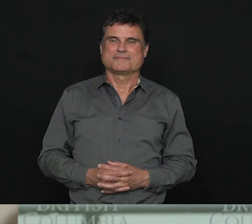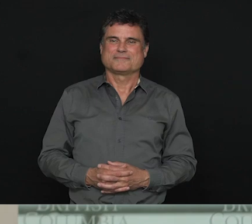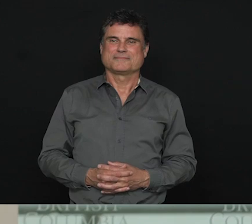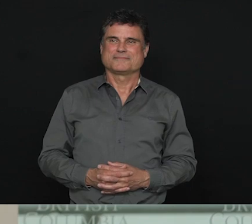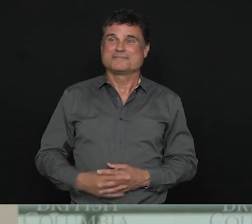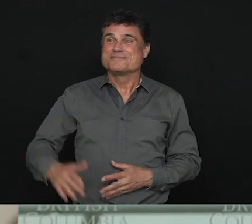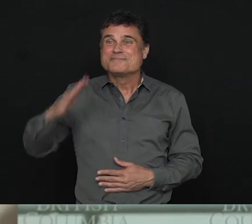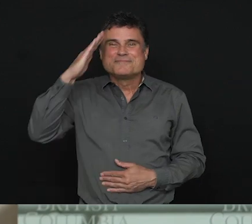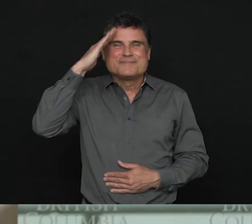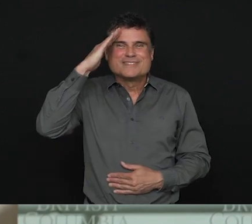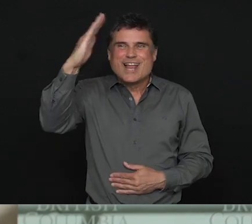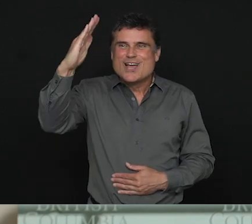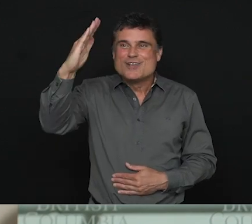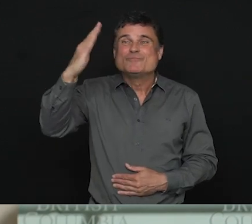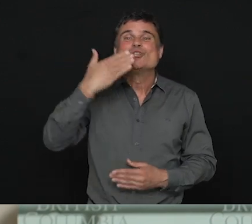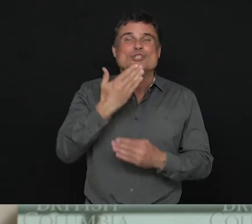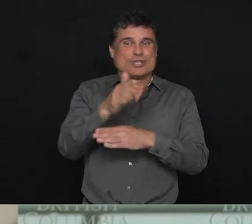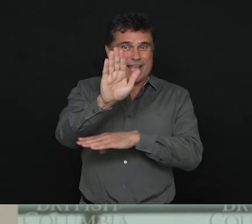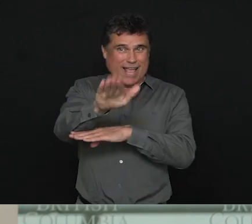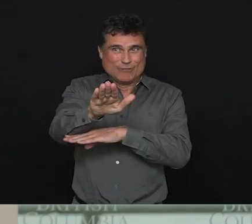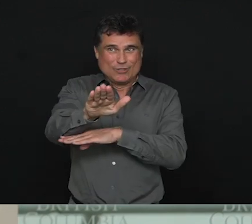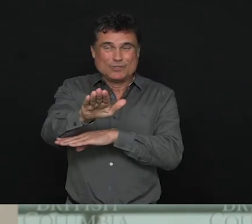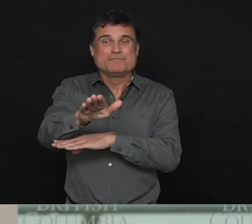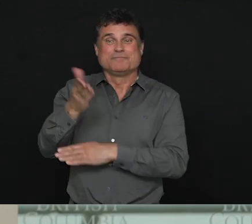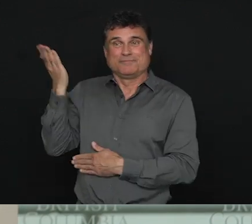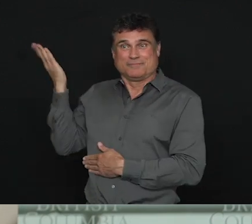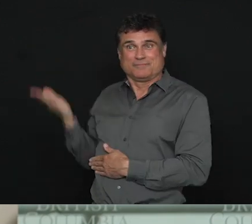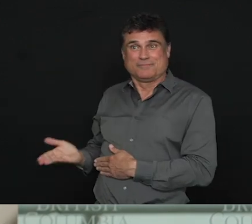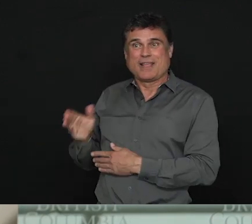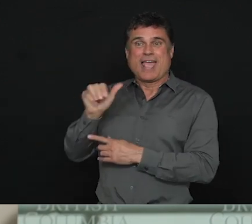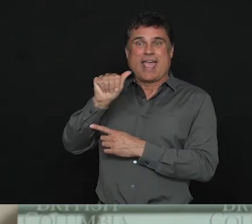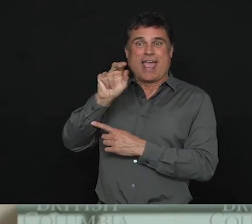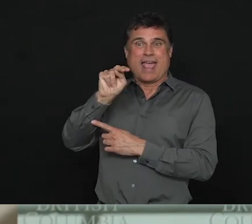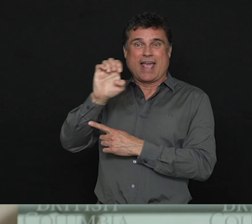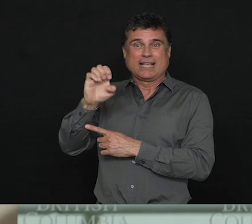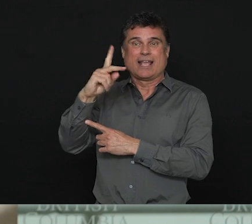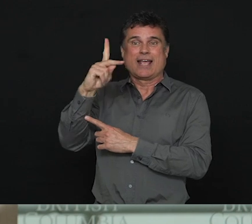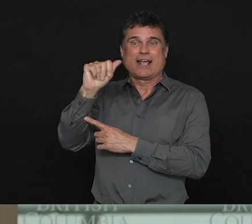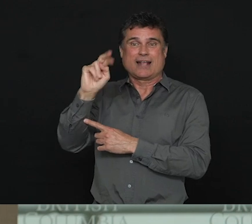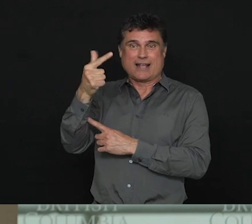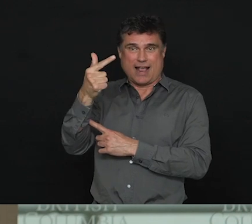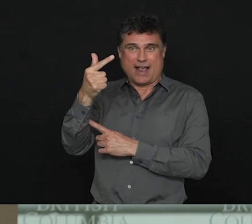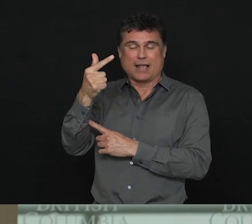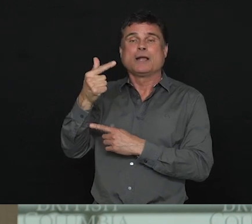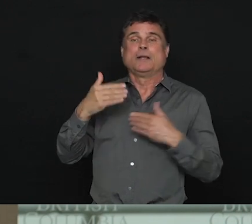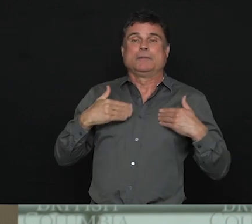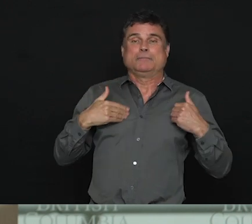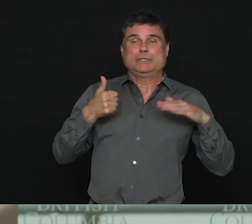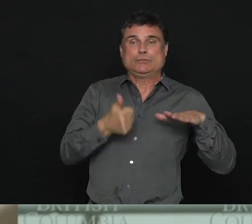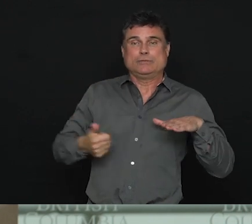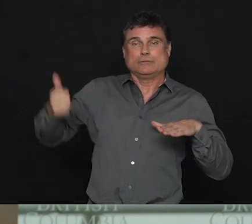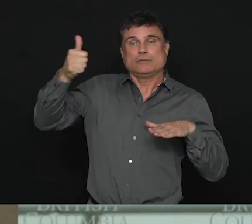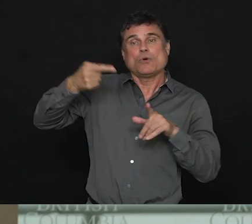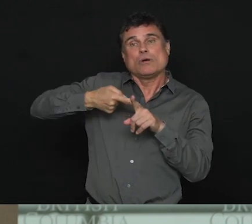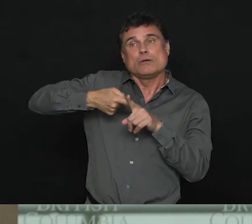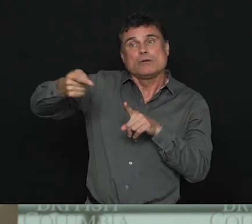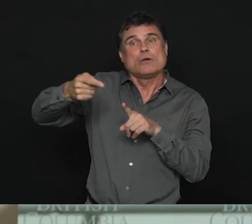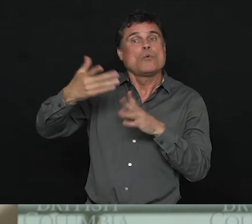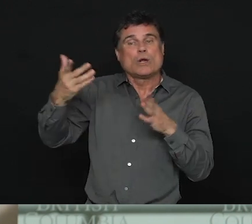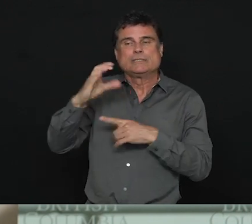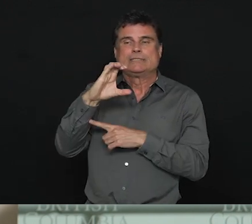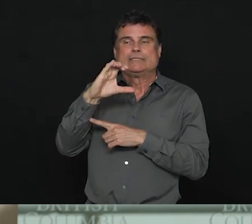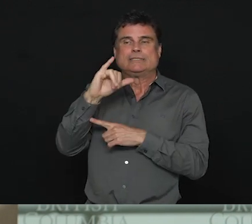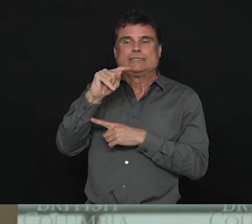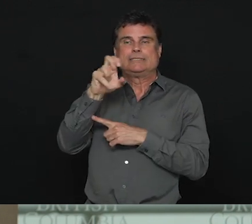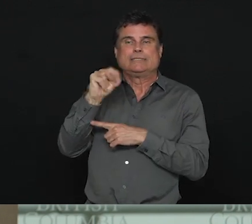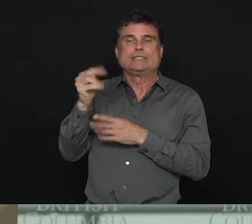Hi and good afternoon everyone. My name is Anne Kang. I'm the Minister of Citizen Services. I'm honoured to be here on the